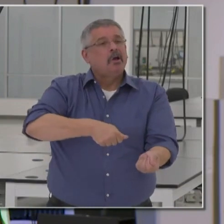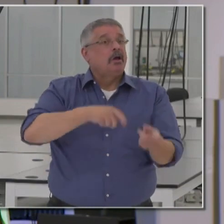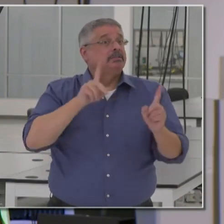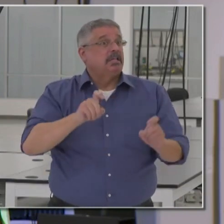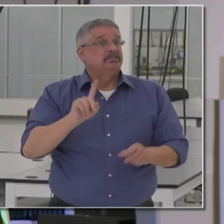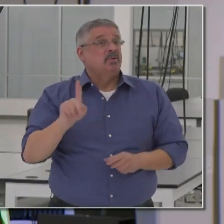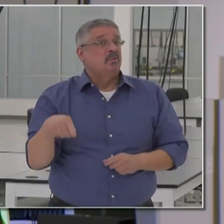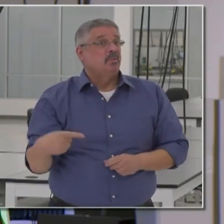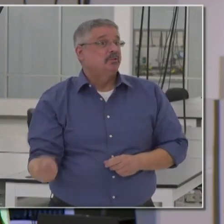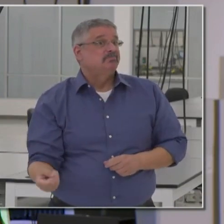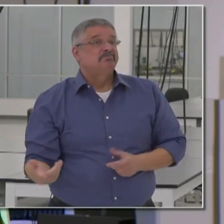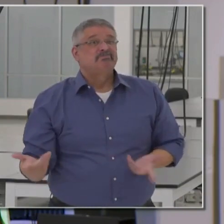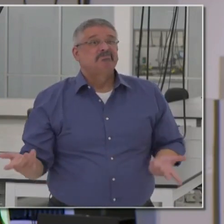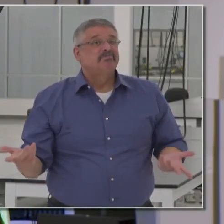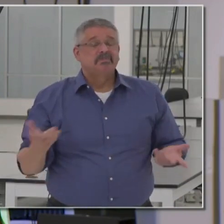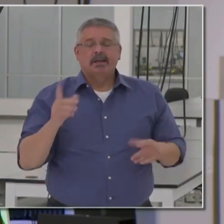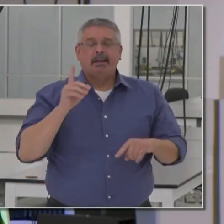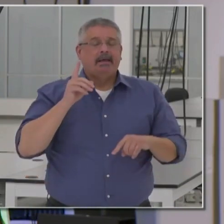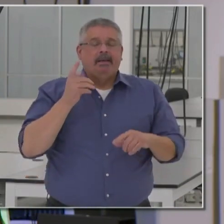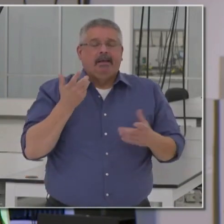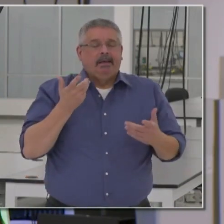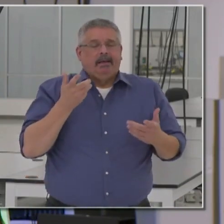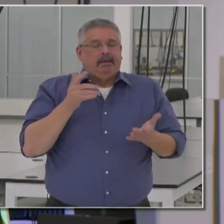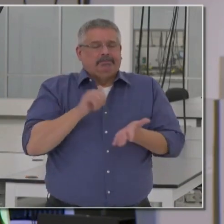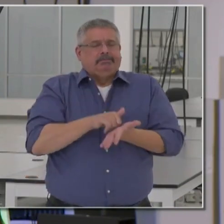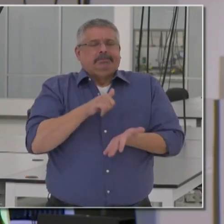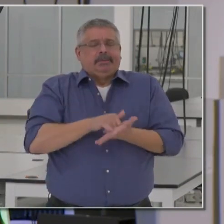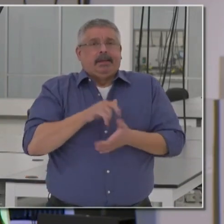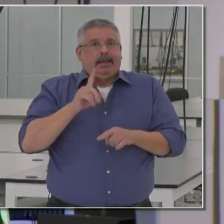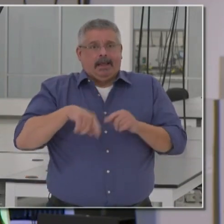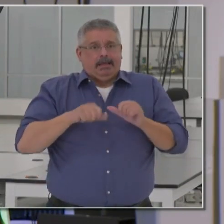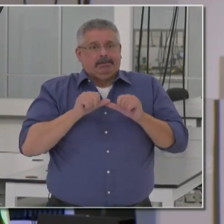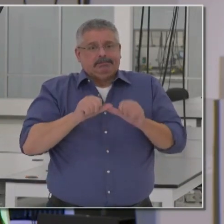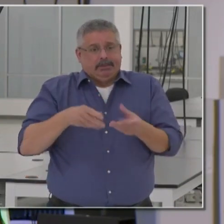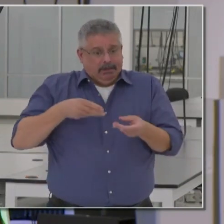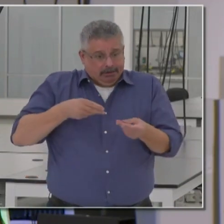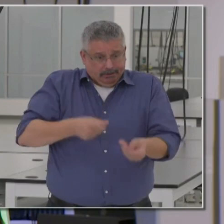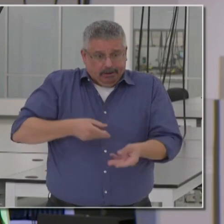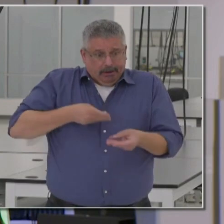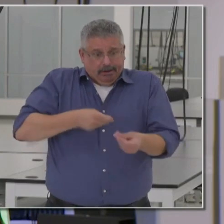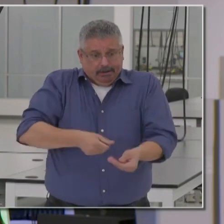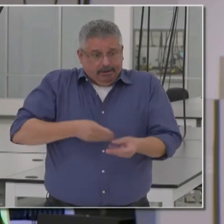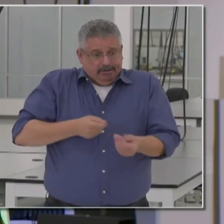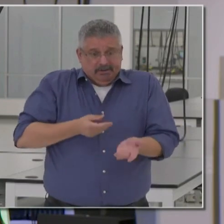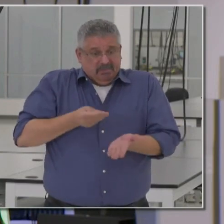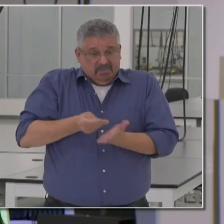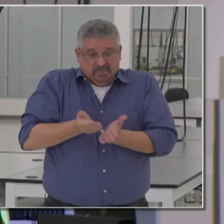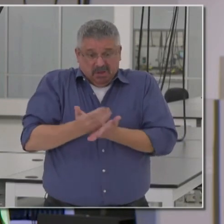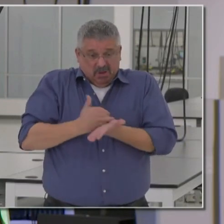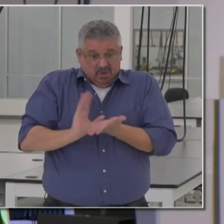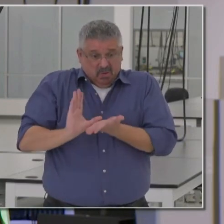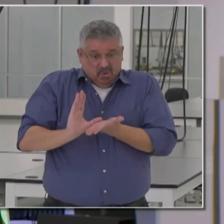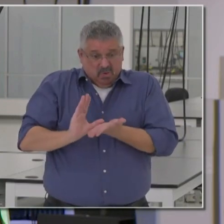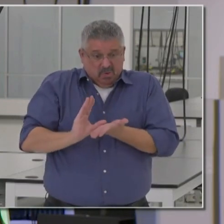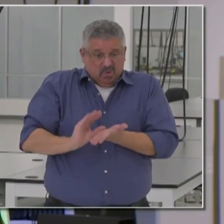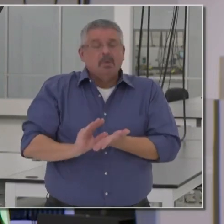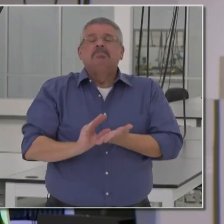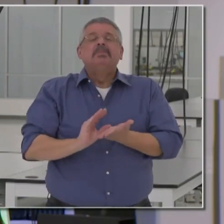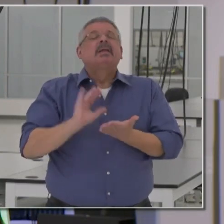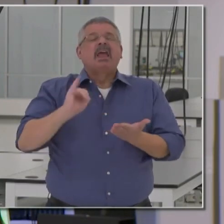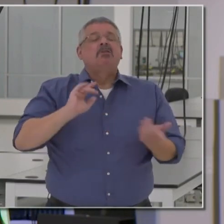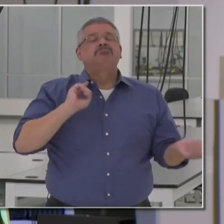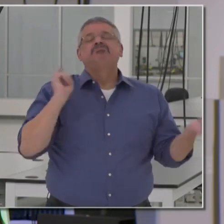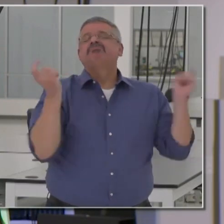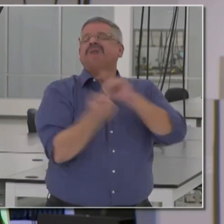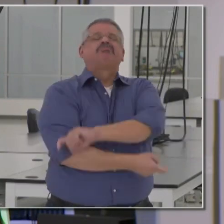testing. We can't continue down that path. It makes no economic or fiscal sense. And that's why we want to disrupt the entire